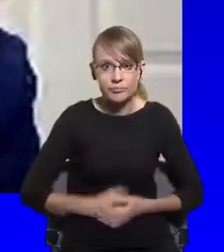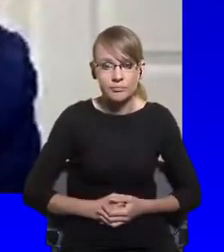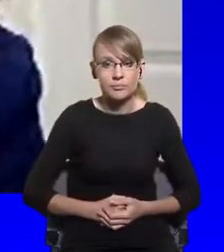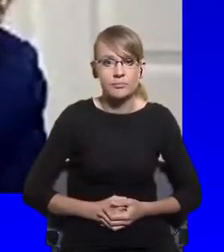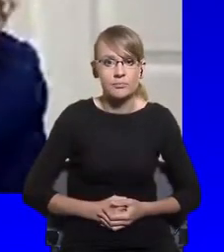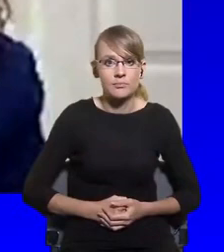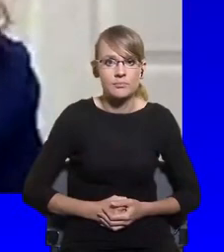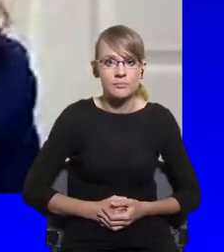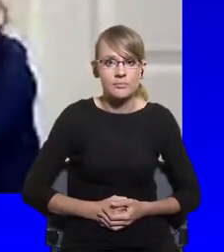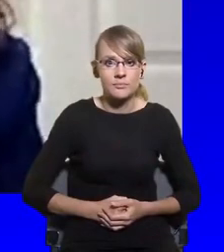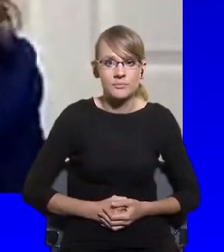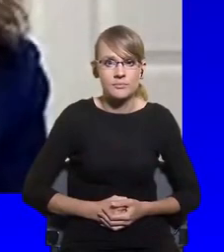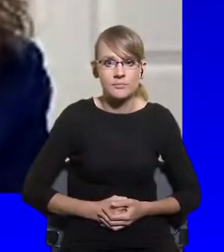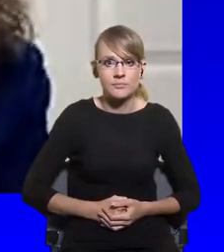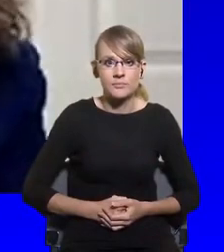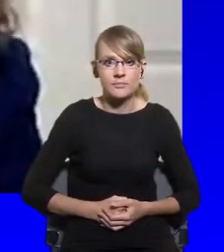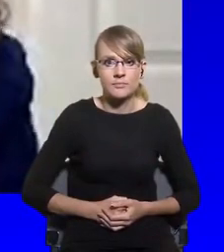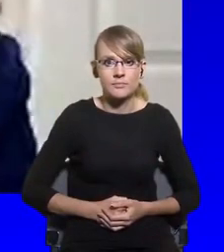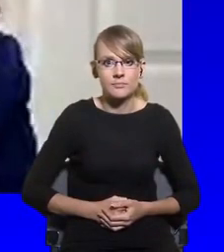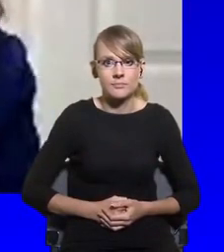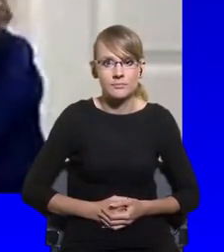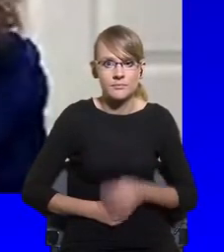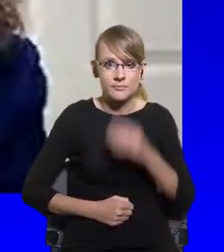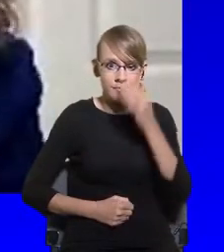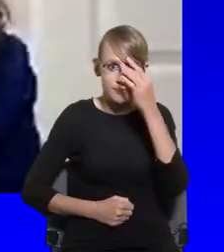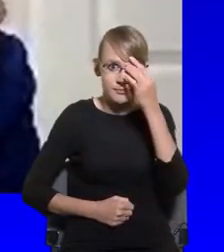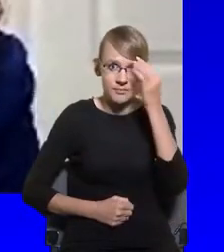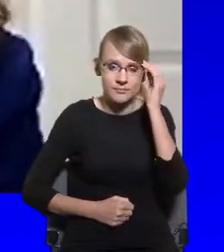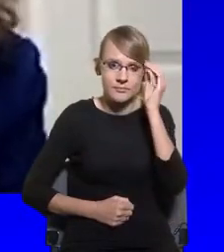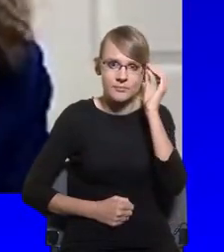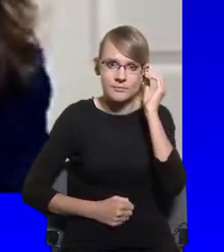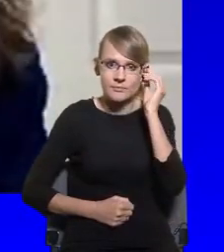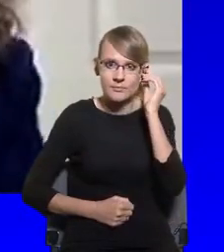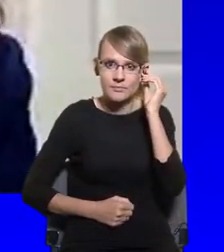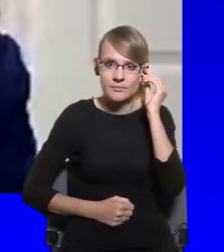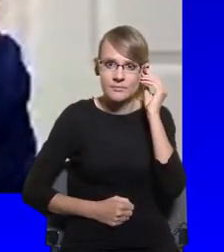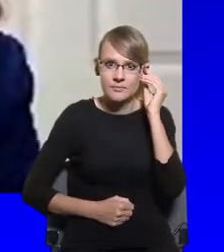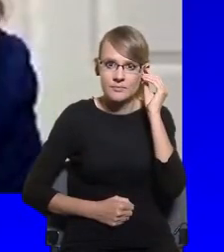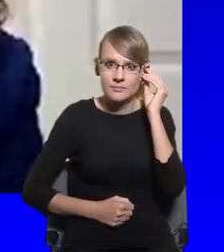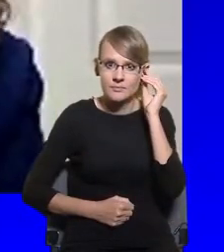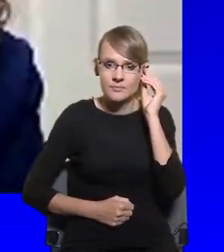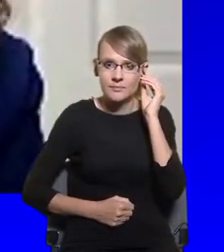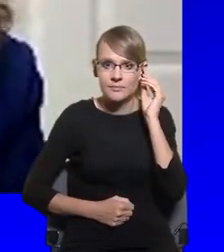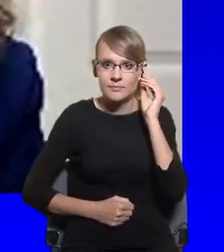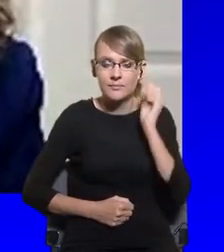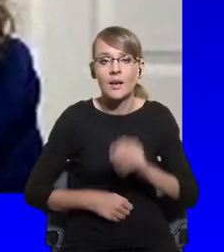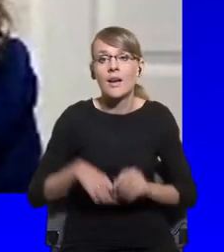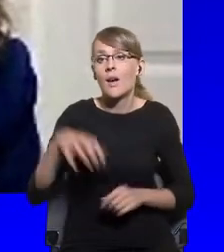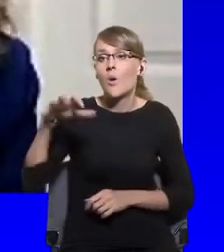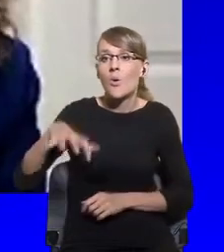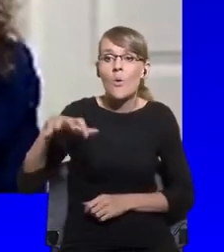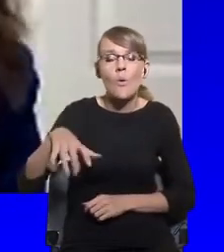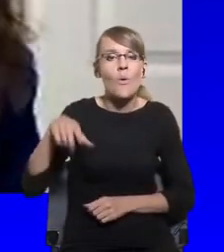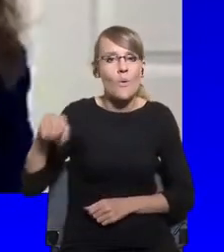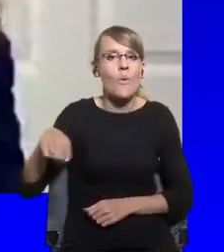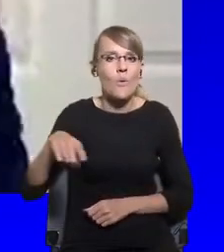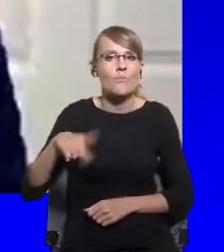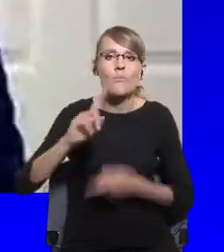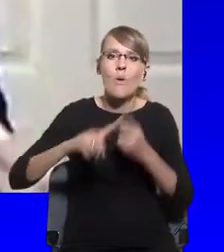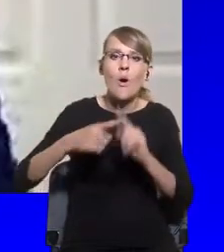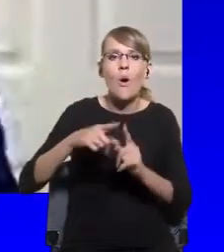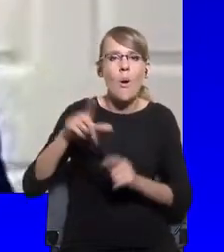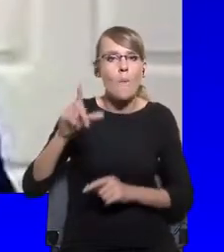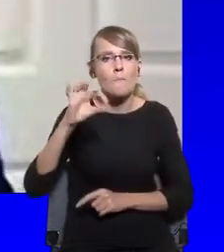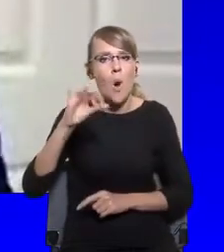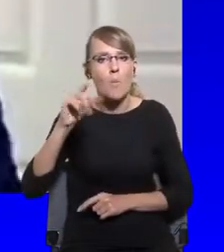instance, continue to prefer social media and Twitter to parliamentary debate and parliamentary opposition. So, it's a process of self-exclusion